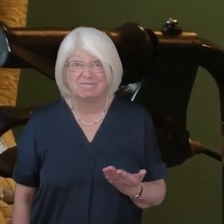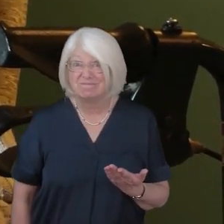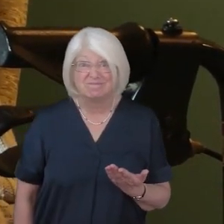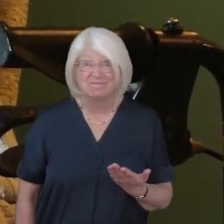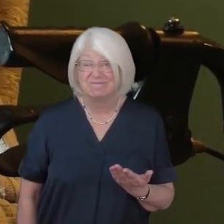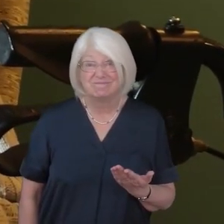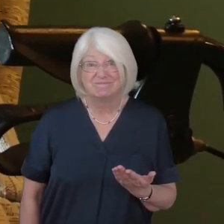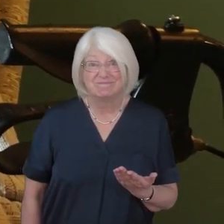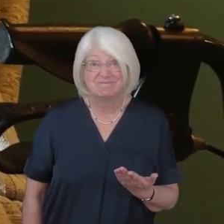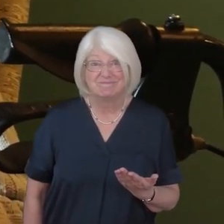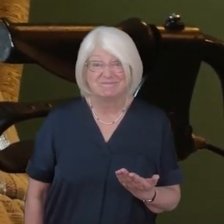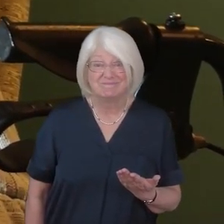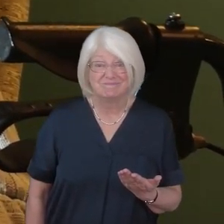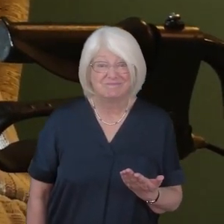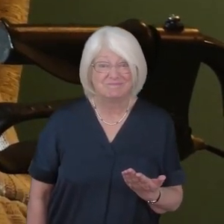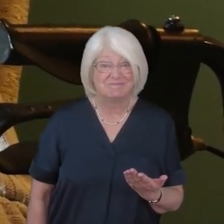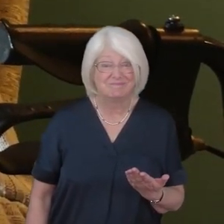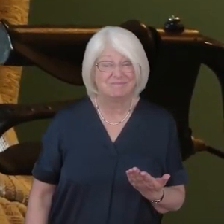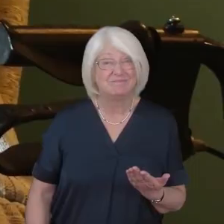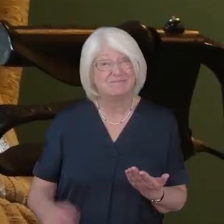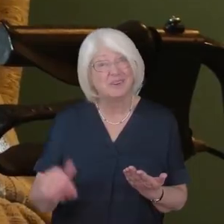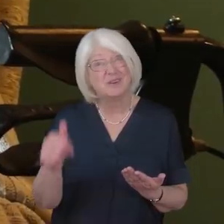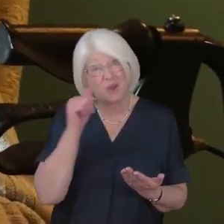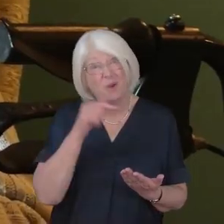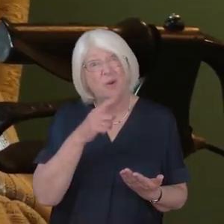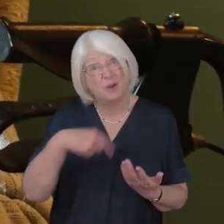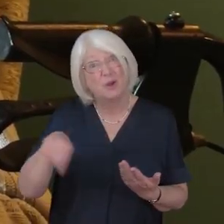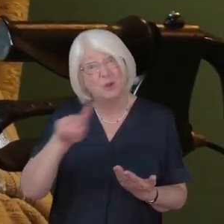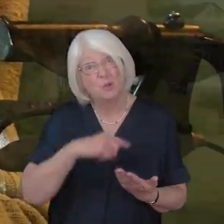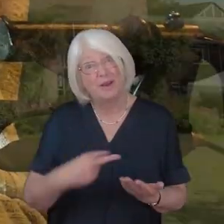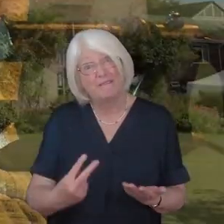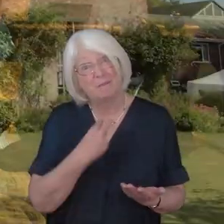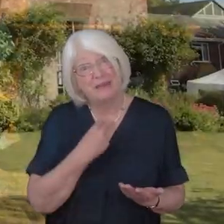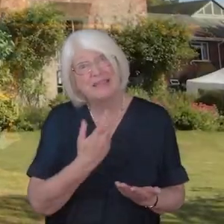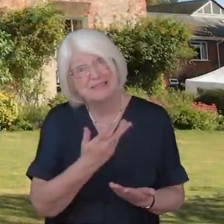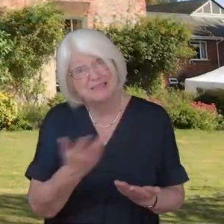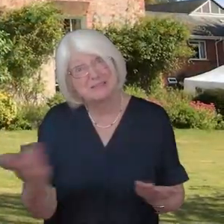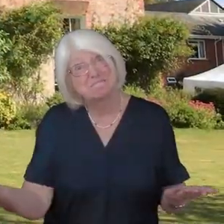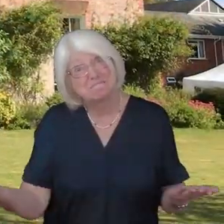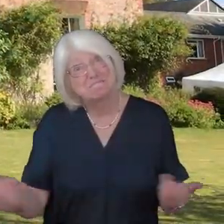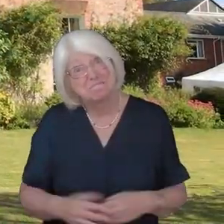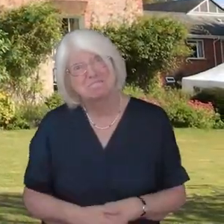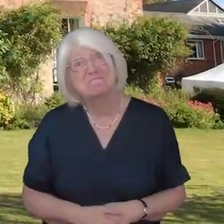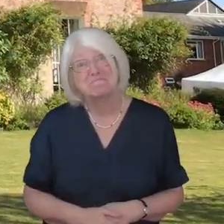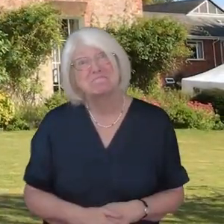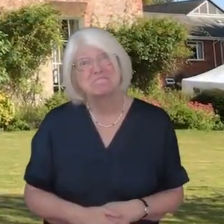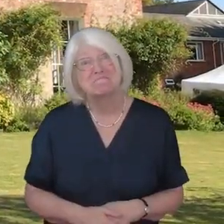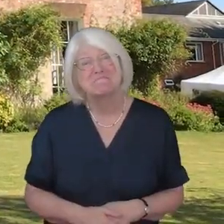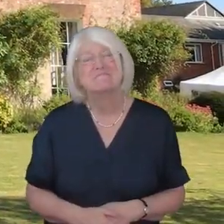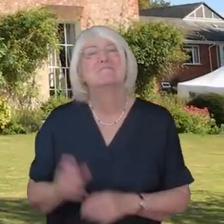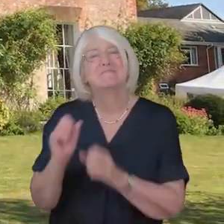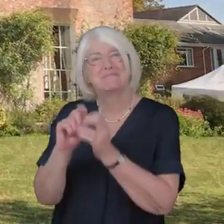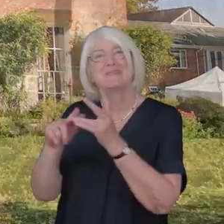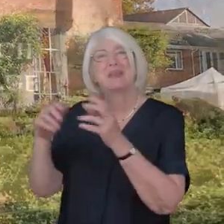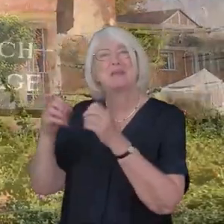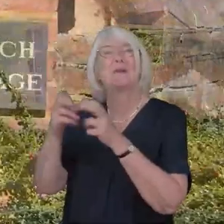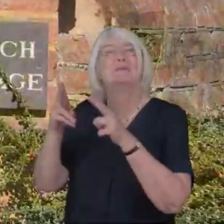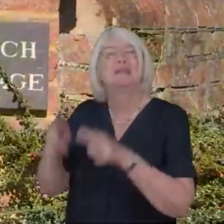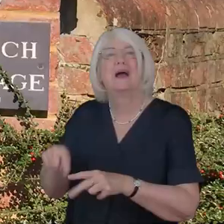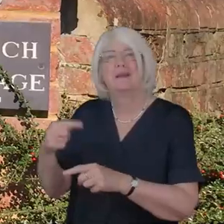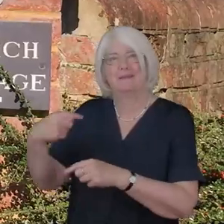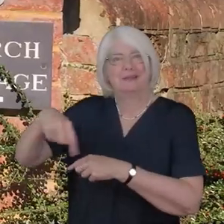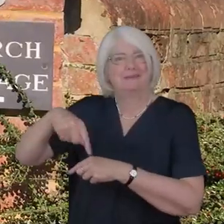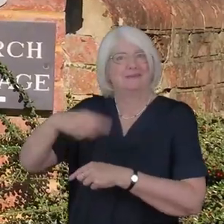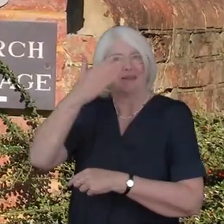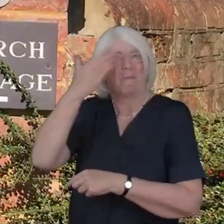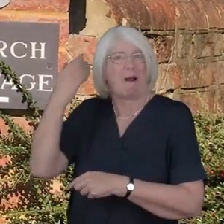what you will have missed Bob died this summer Peacefully and at home He had